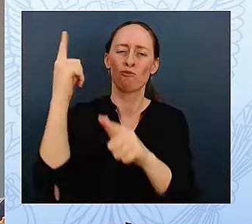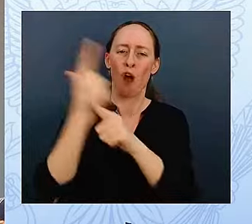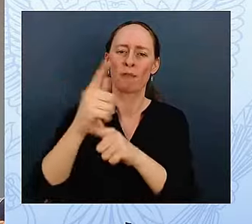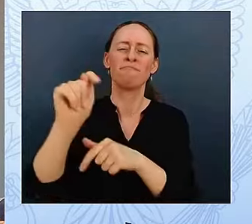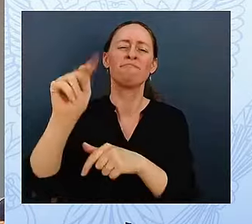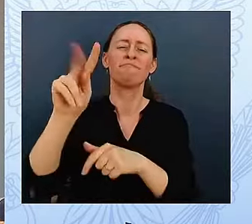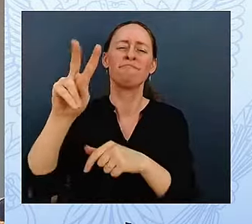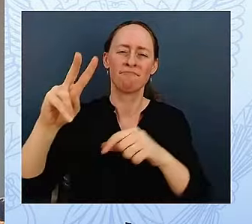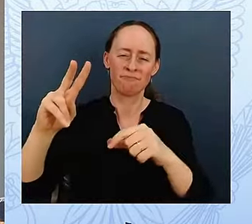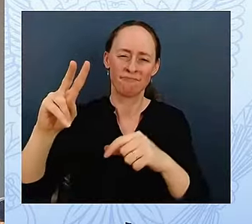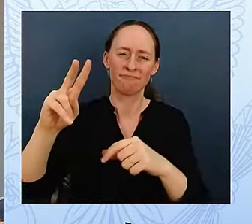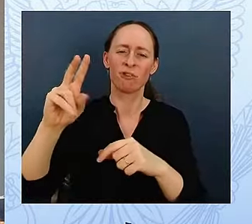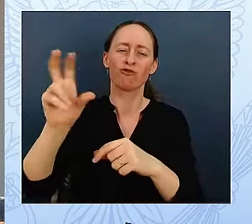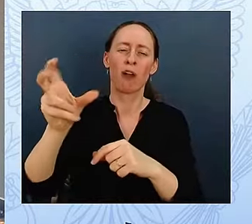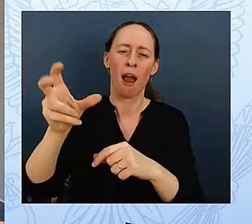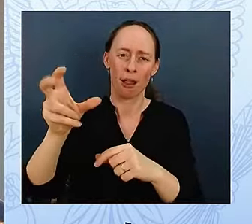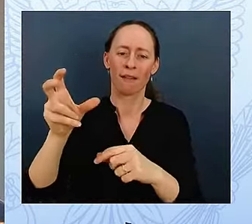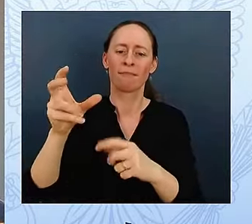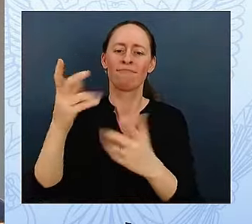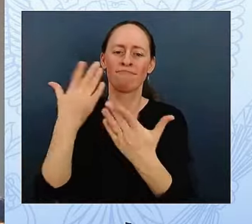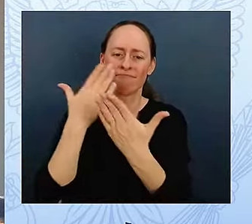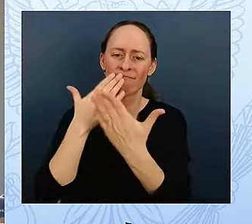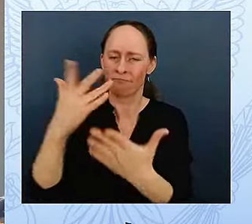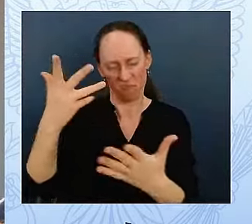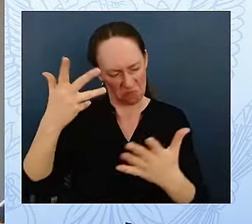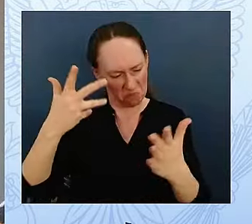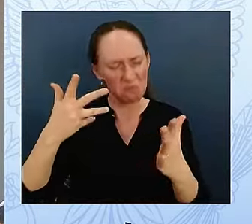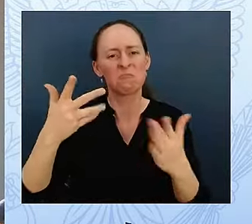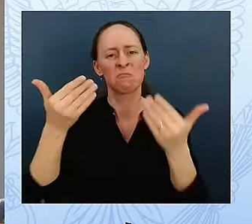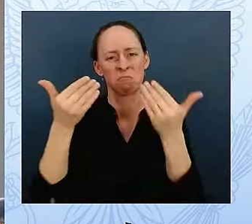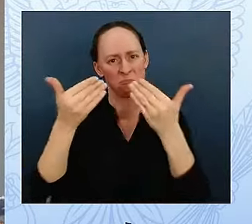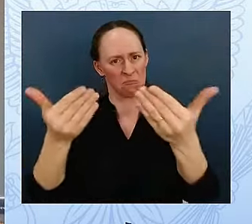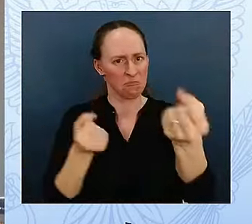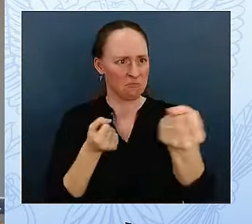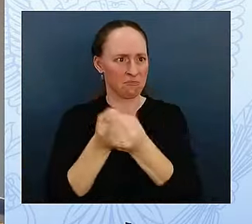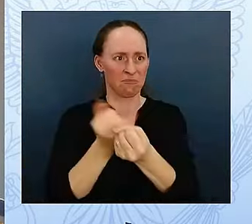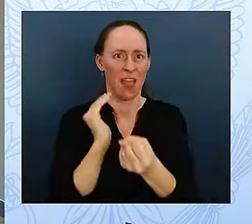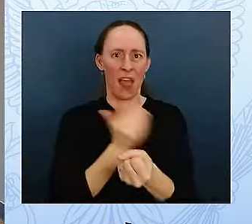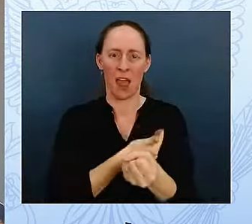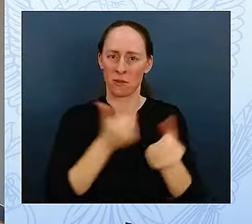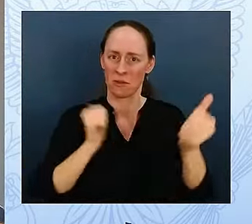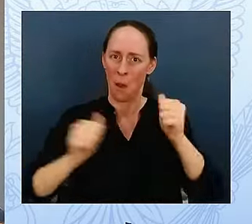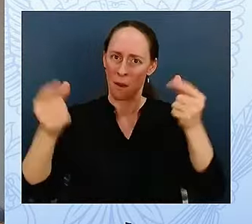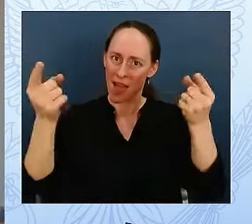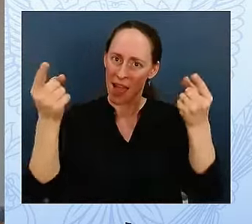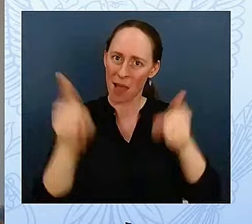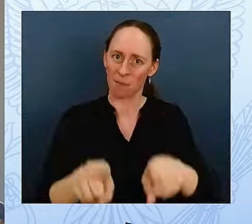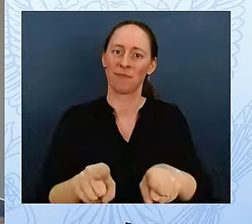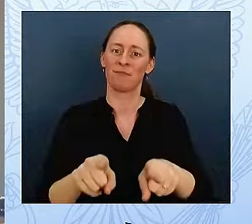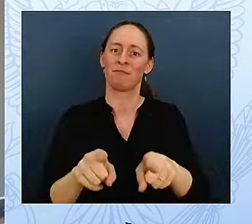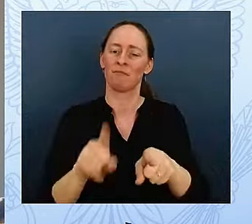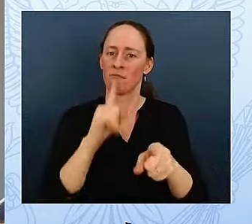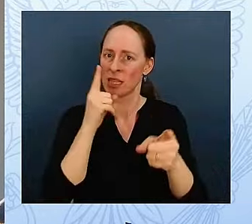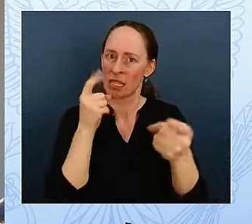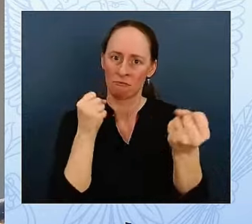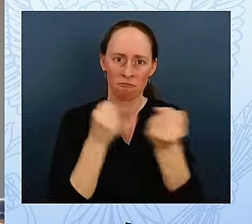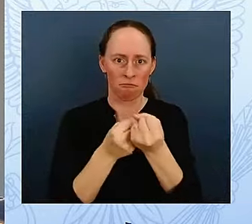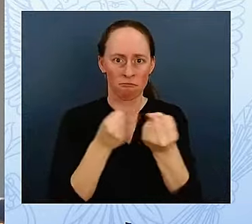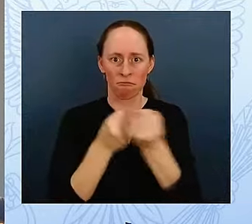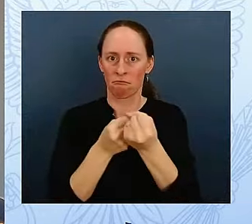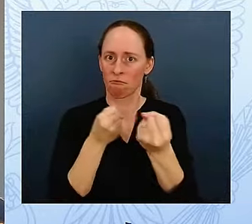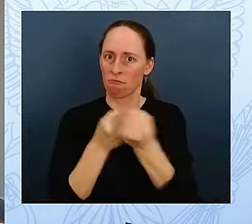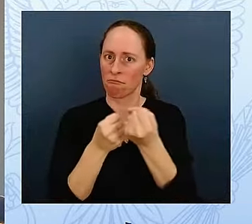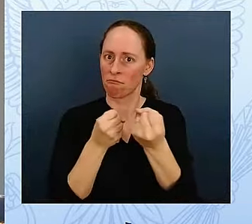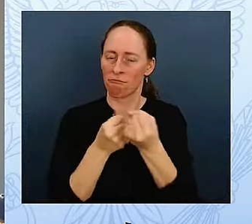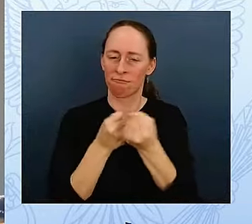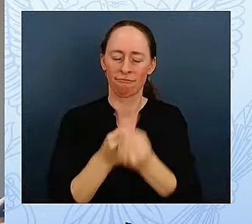Greenlighting our show was not a no-brainer, and we received nothing but support from the studio. The West Wing had no political